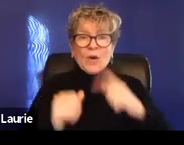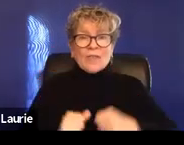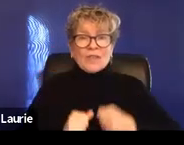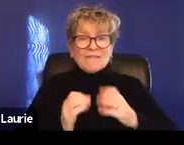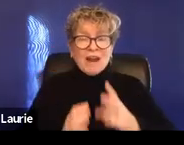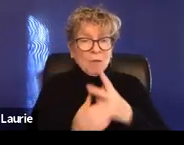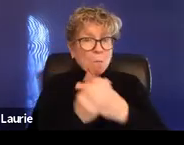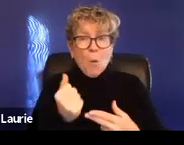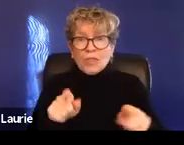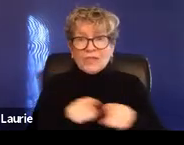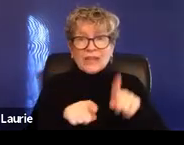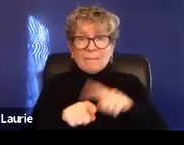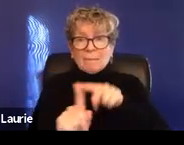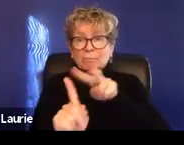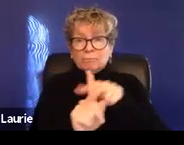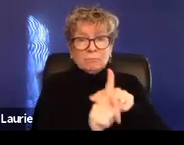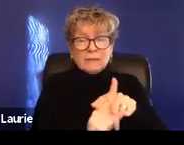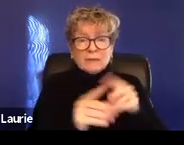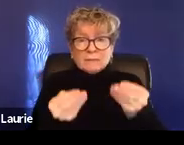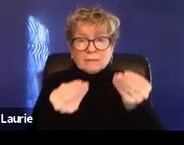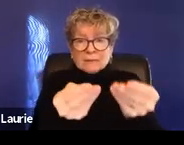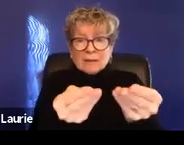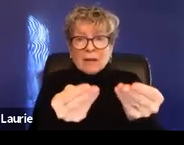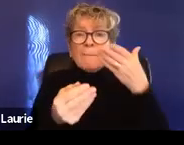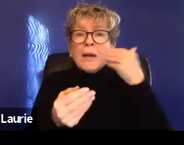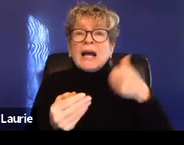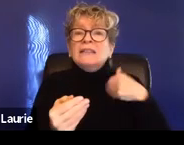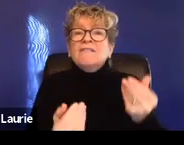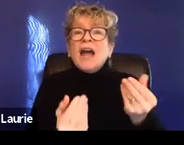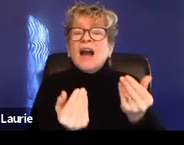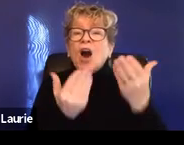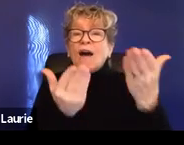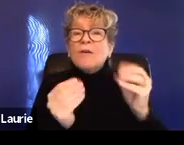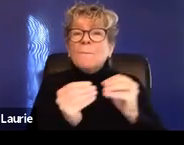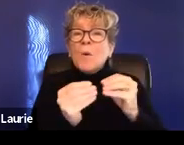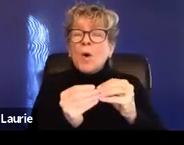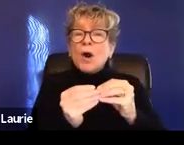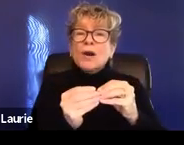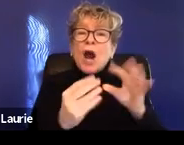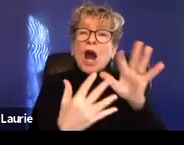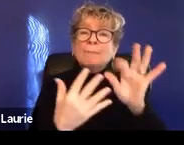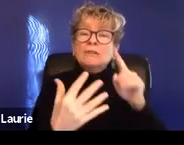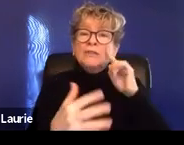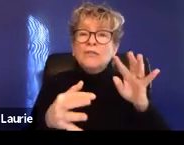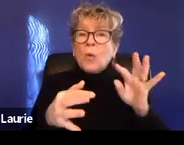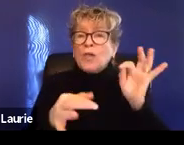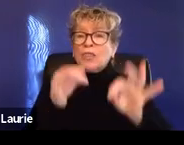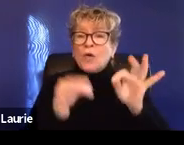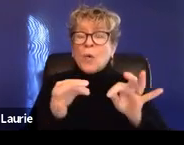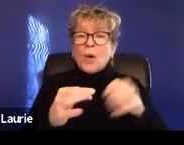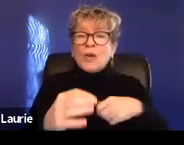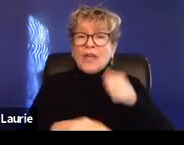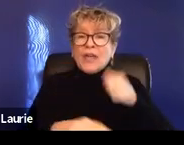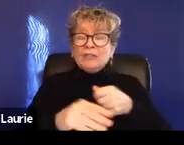I feel like if I give the court more options, then at least it guarantees that one of the protection orders will be